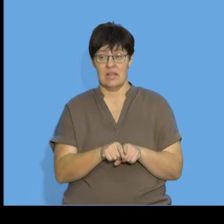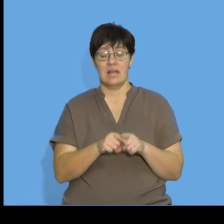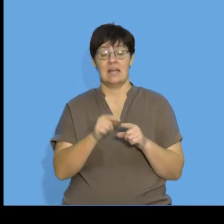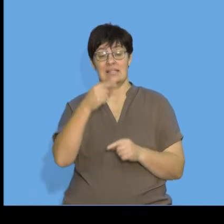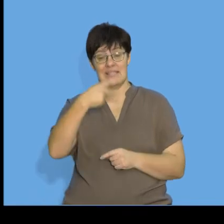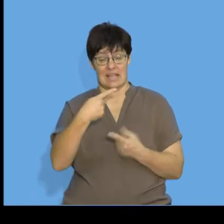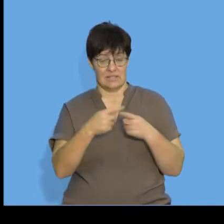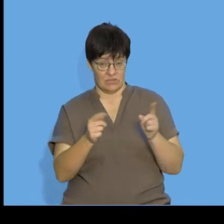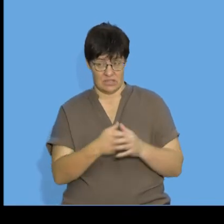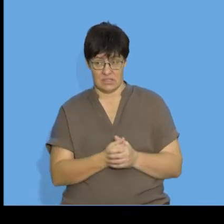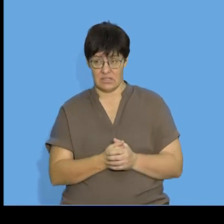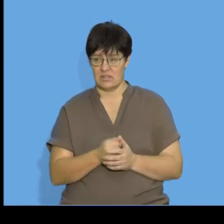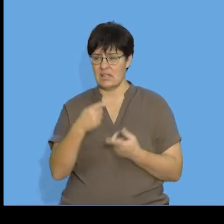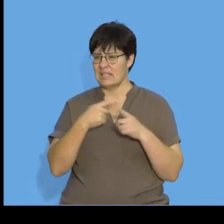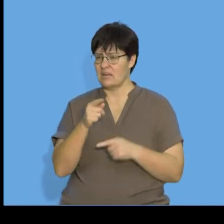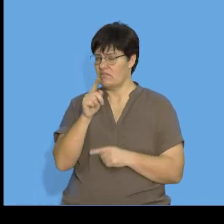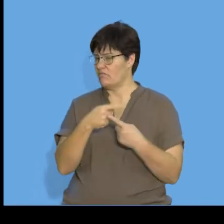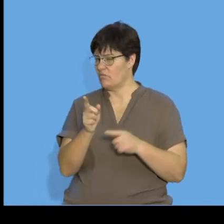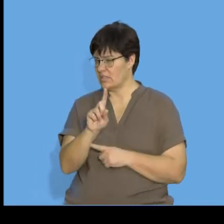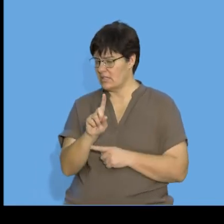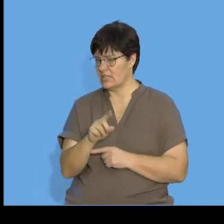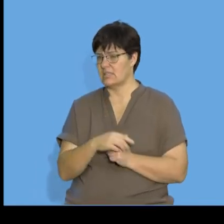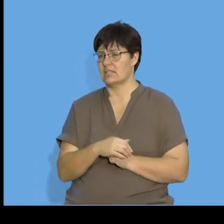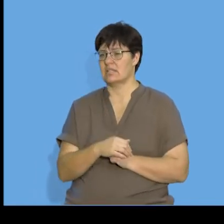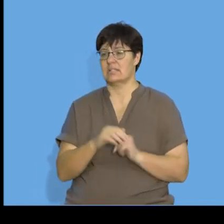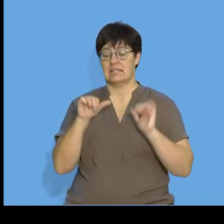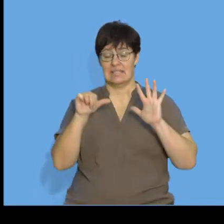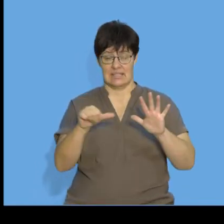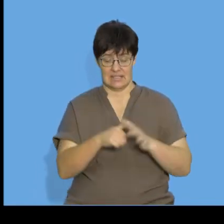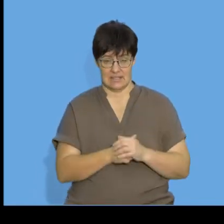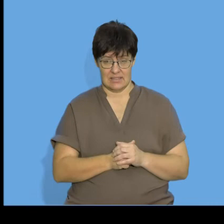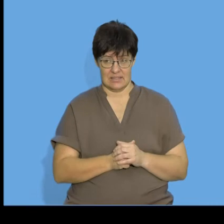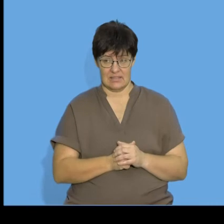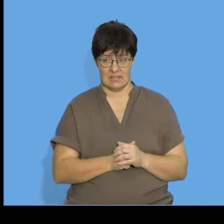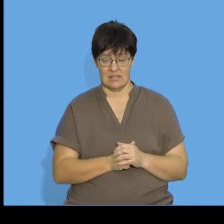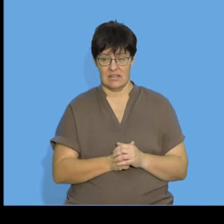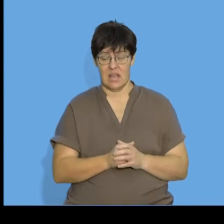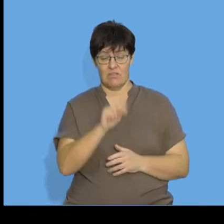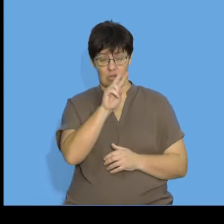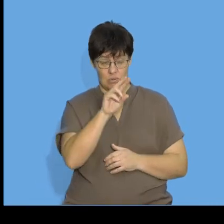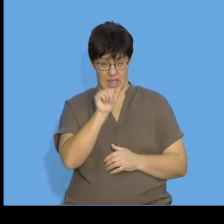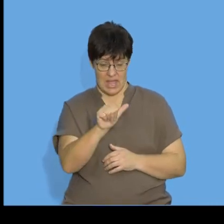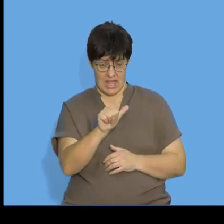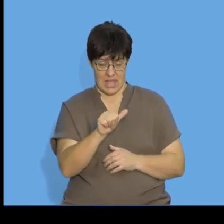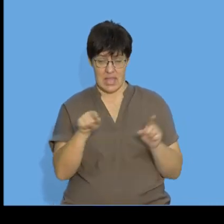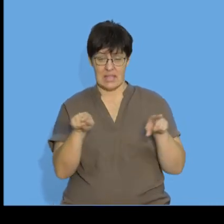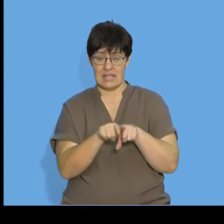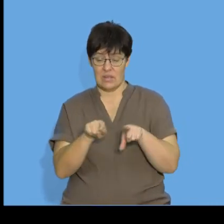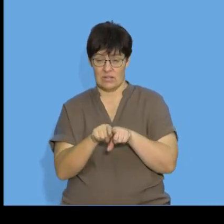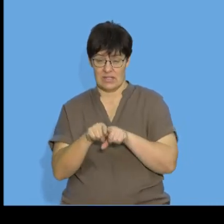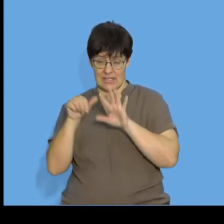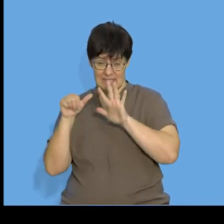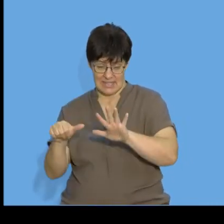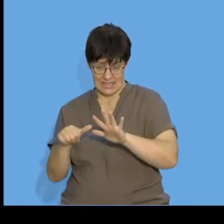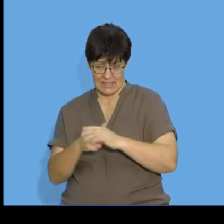and in this case my second difference is 6 so if 2a is equal to my